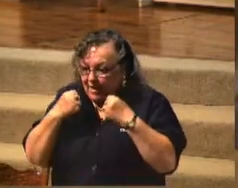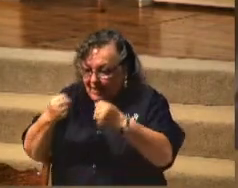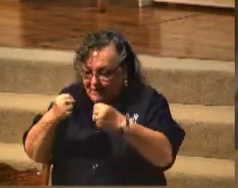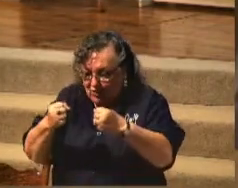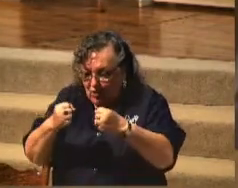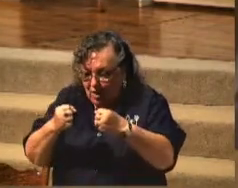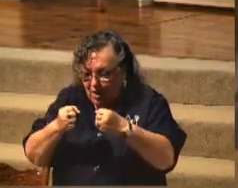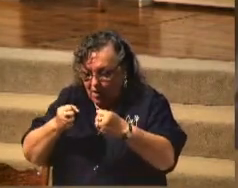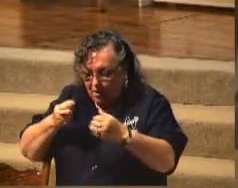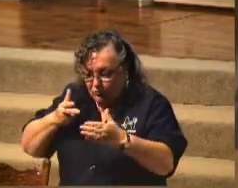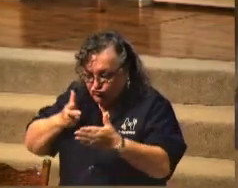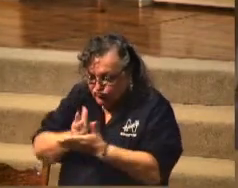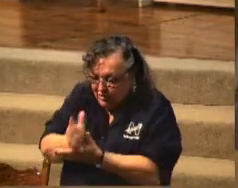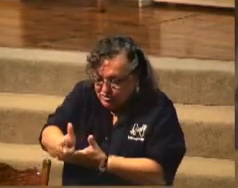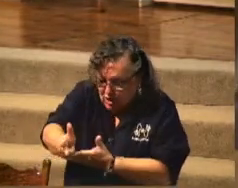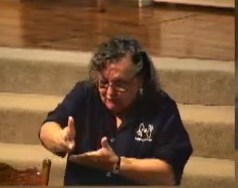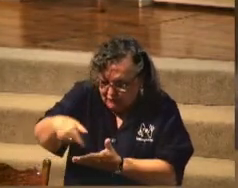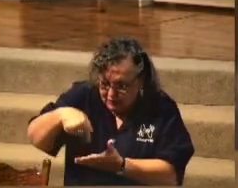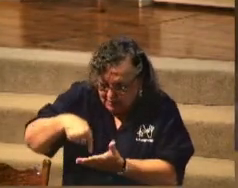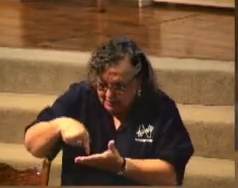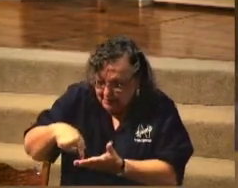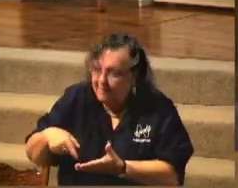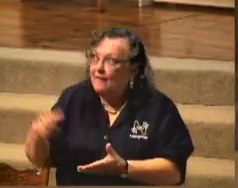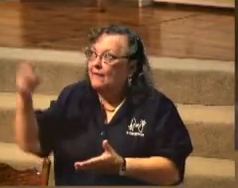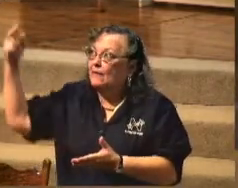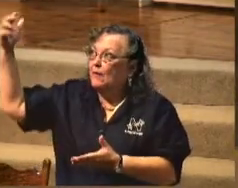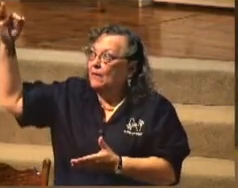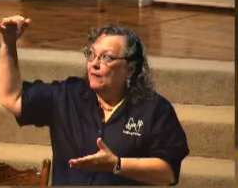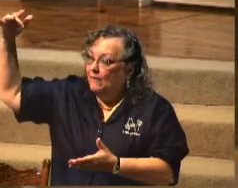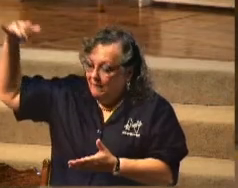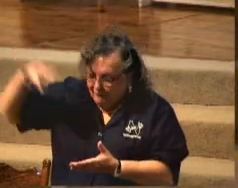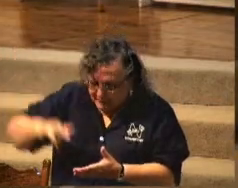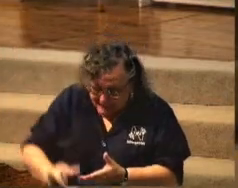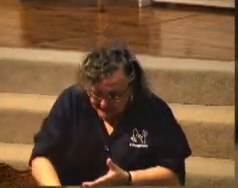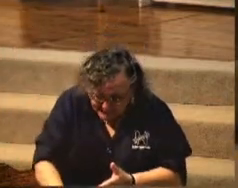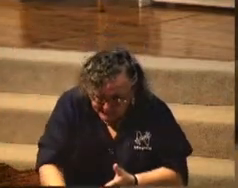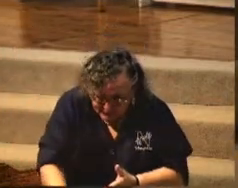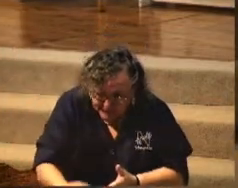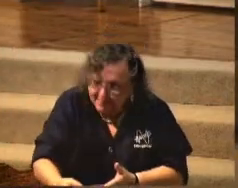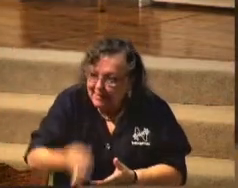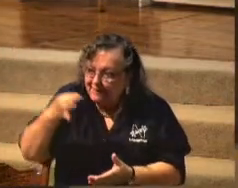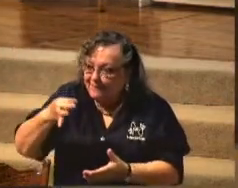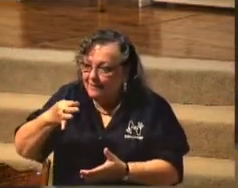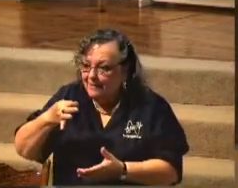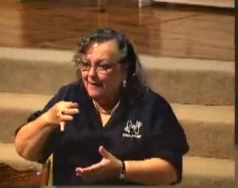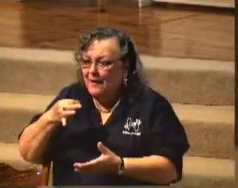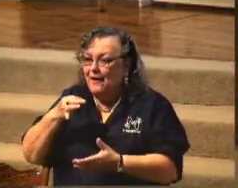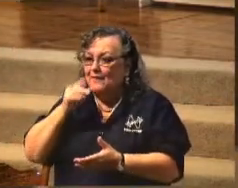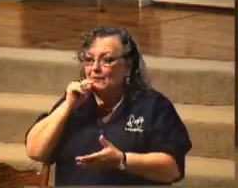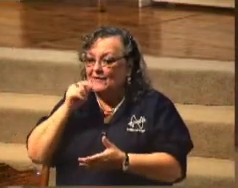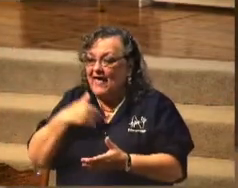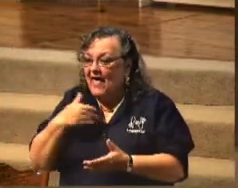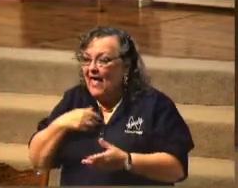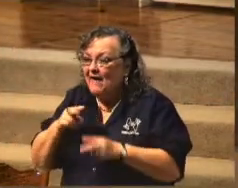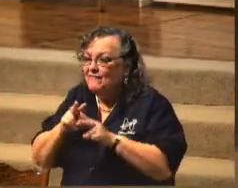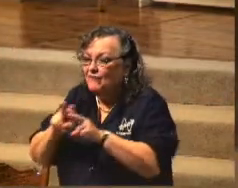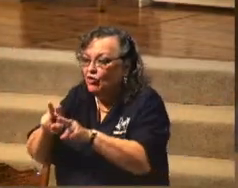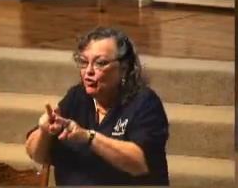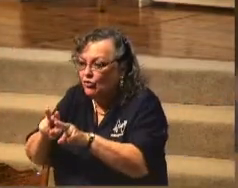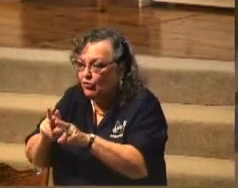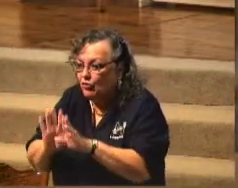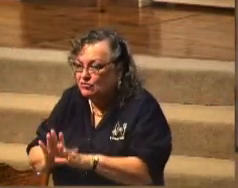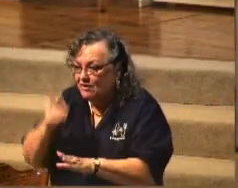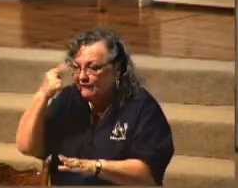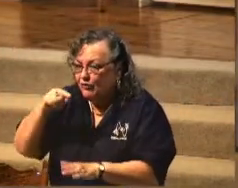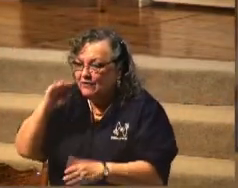outside of the shell. They have funerals. They hold funerals for dead crows.